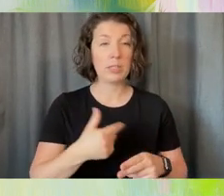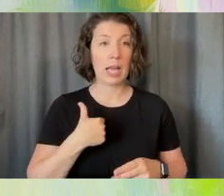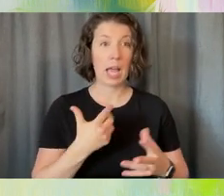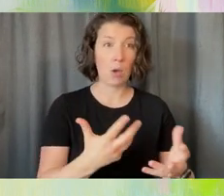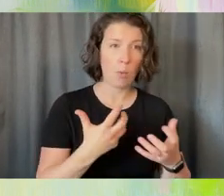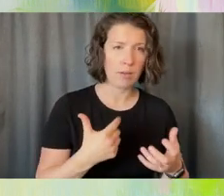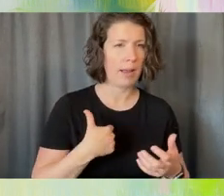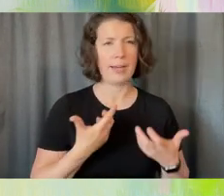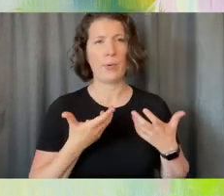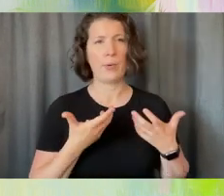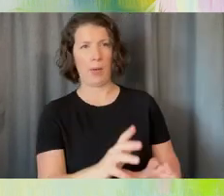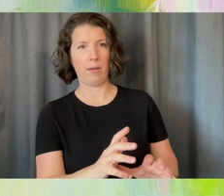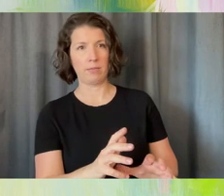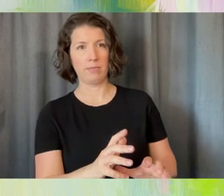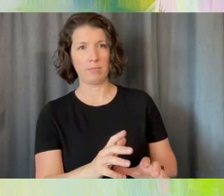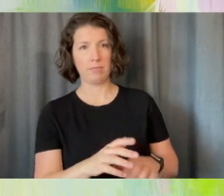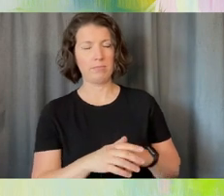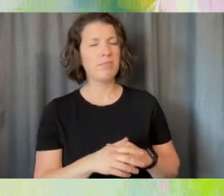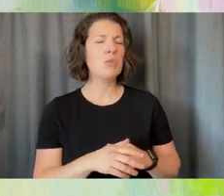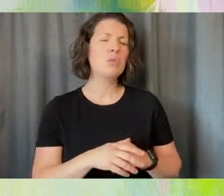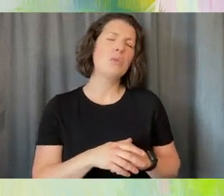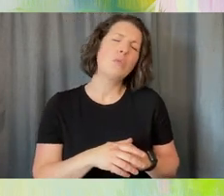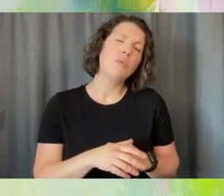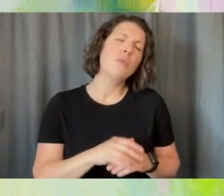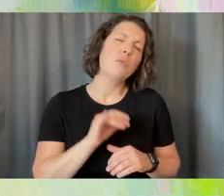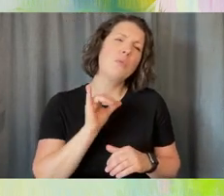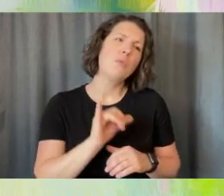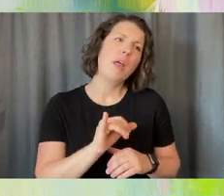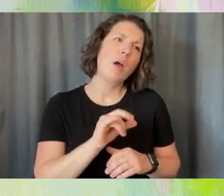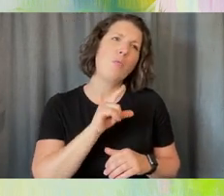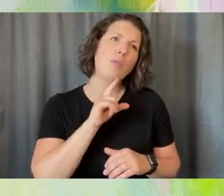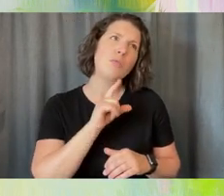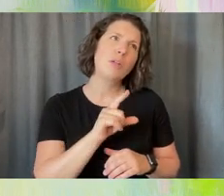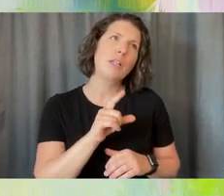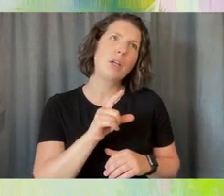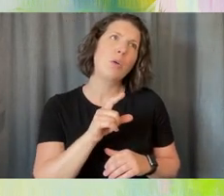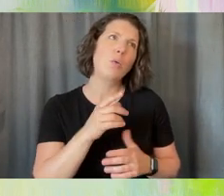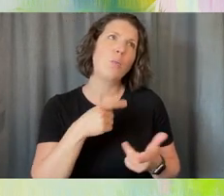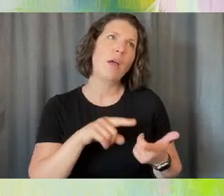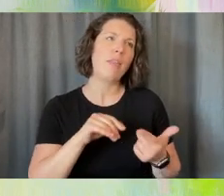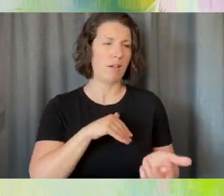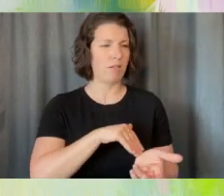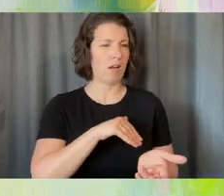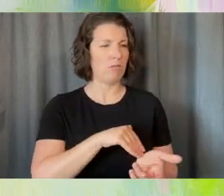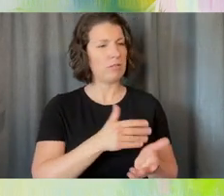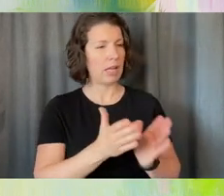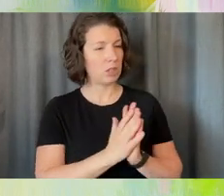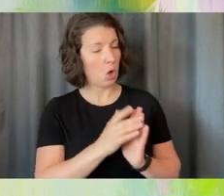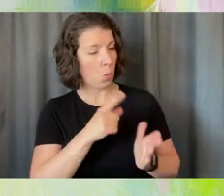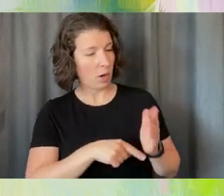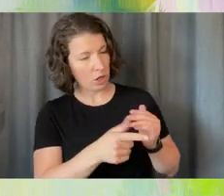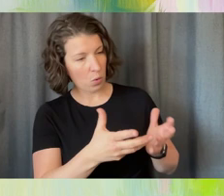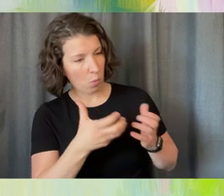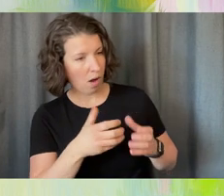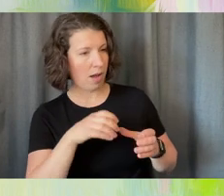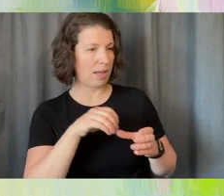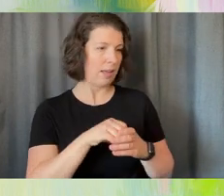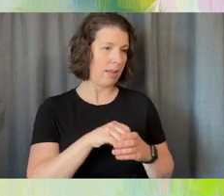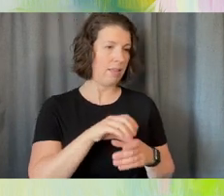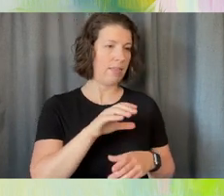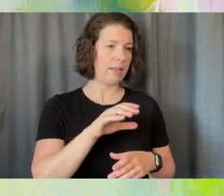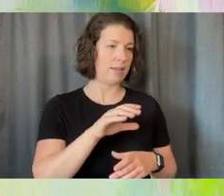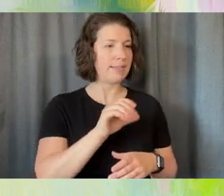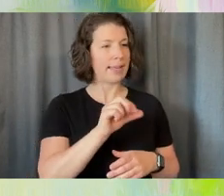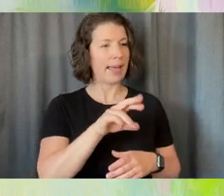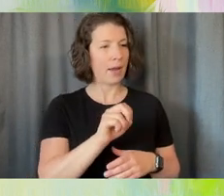it was very on the nose, right? That would be what a care provider would be asking somebody like, what is it you want in this care partnership? What do you not want? And we